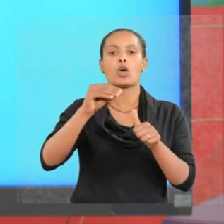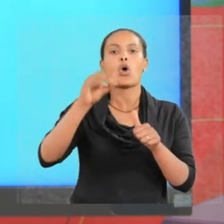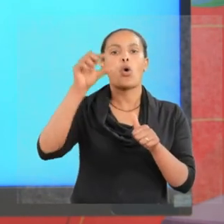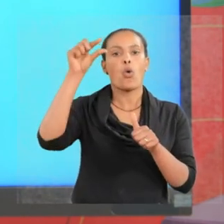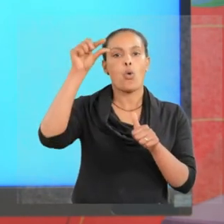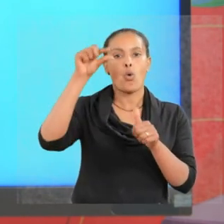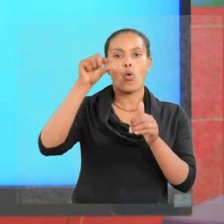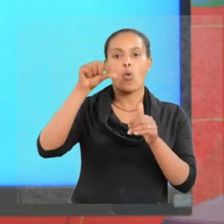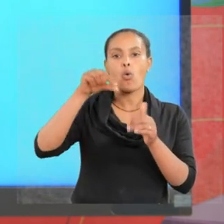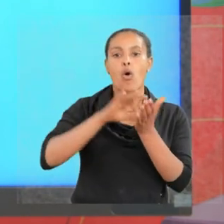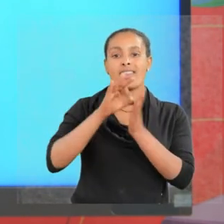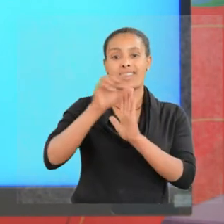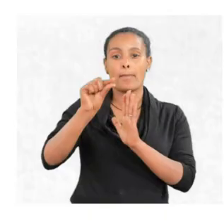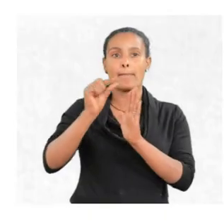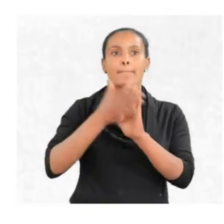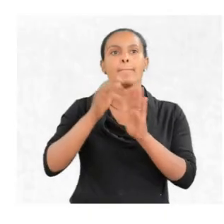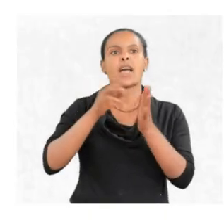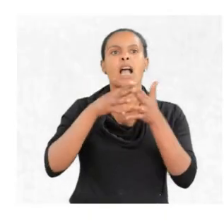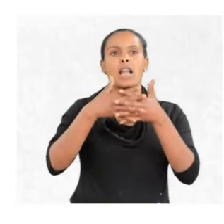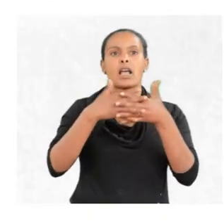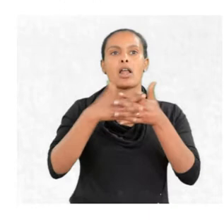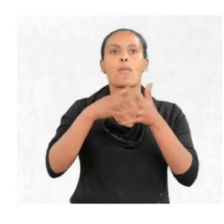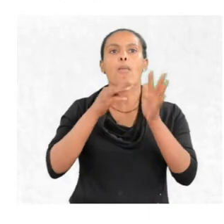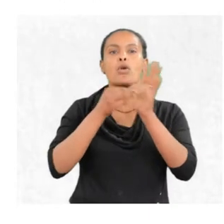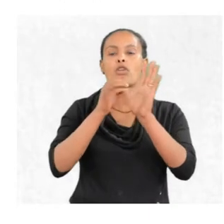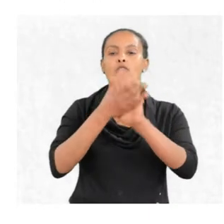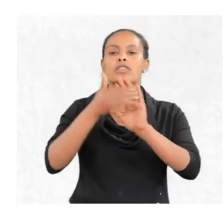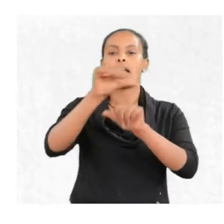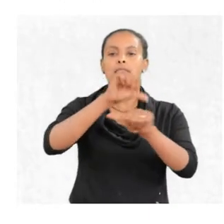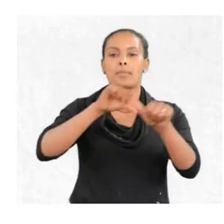quantum mechanical model of the atom.